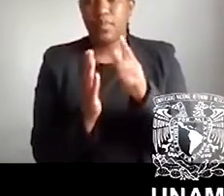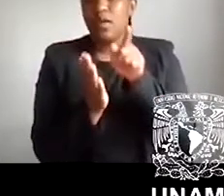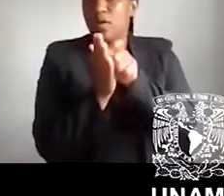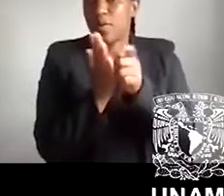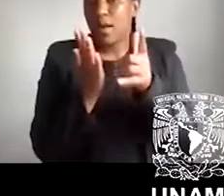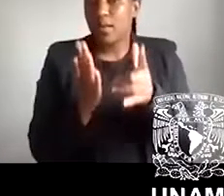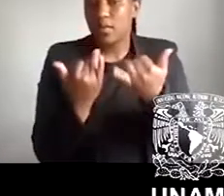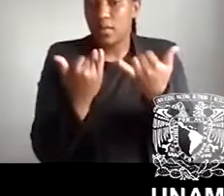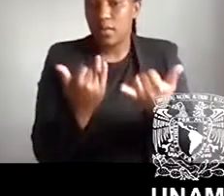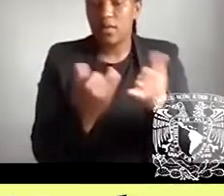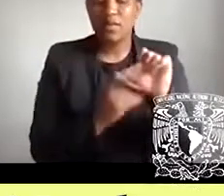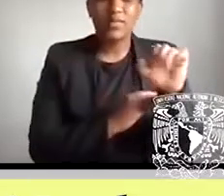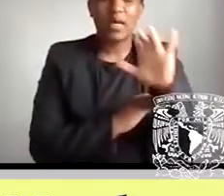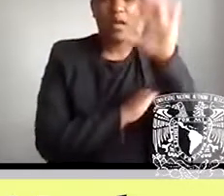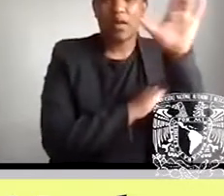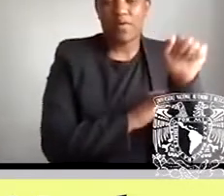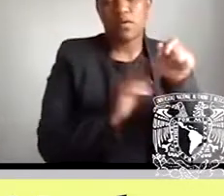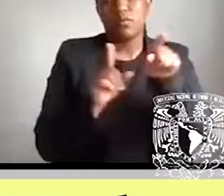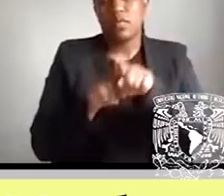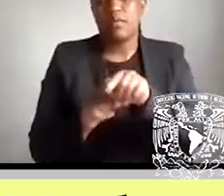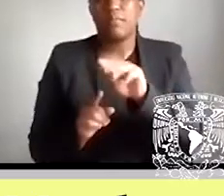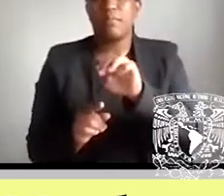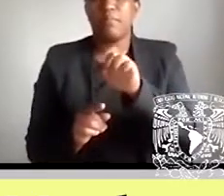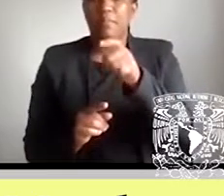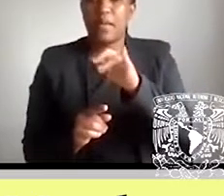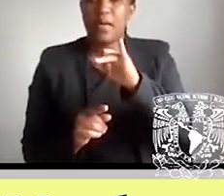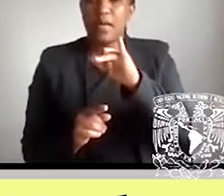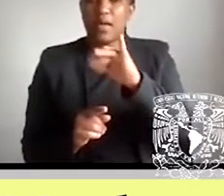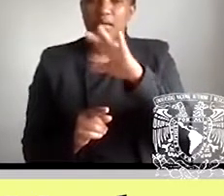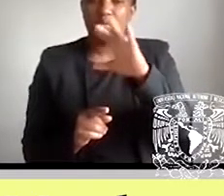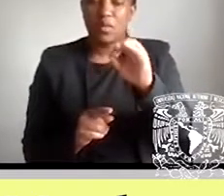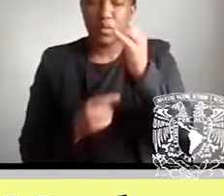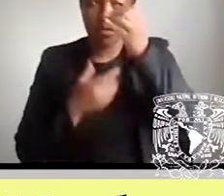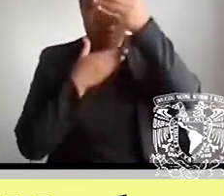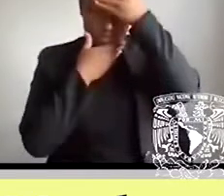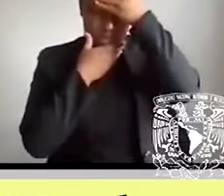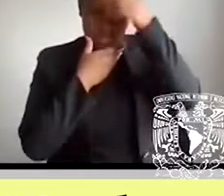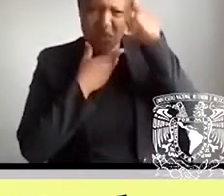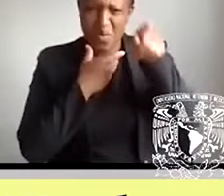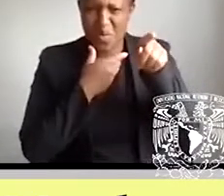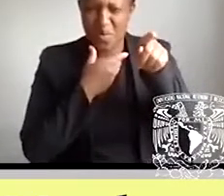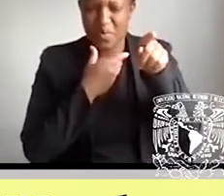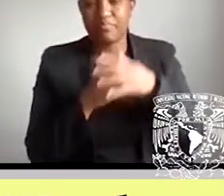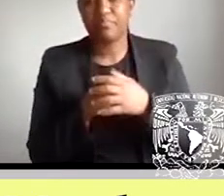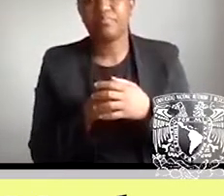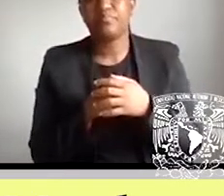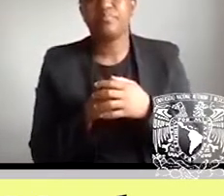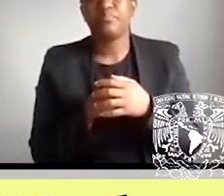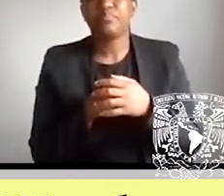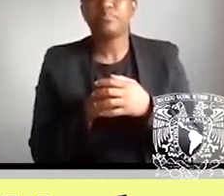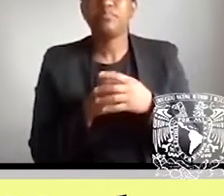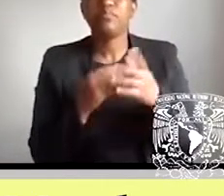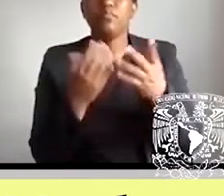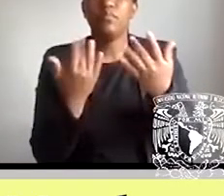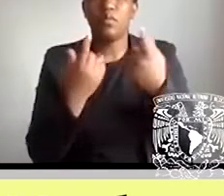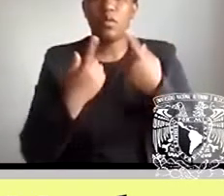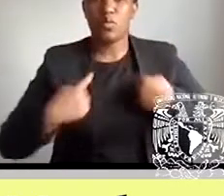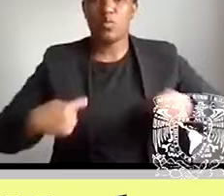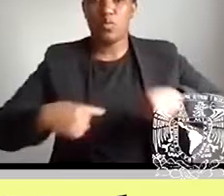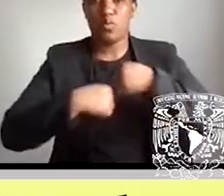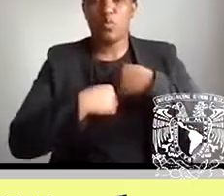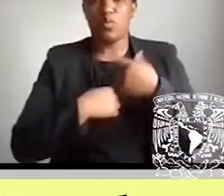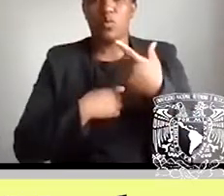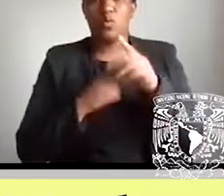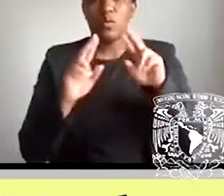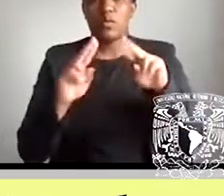and South Africa. My name is Arturo Mendoza. I am the director of the Mexican Study Center. We are representing the National Autonomous